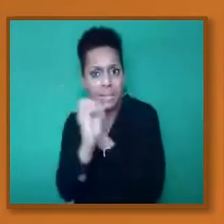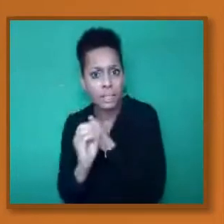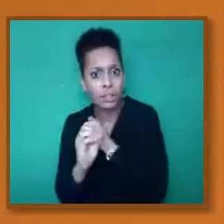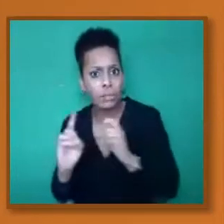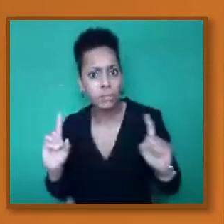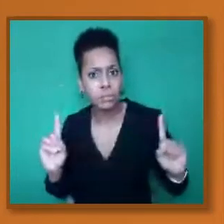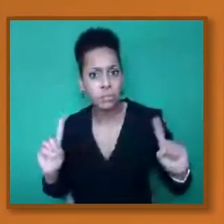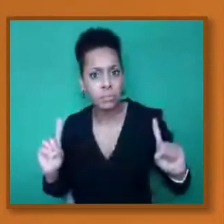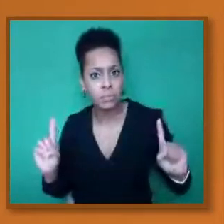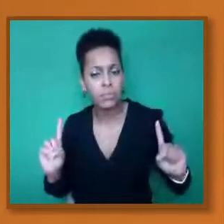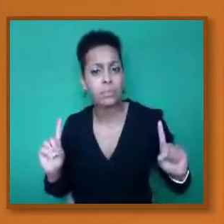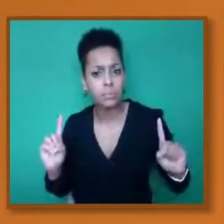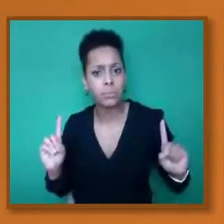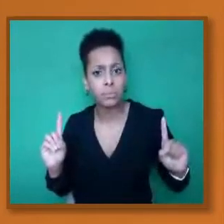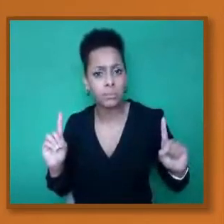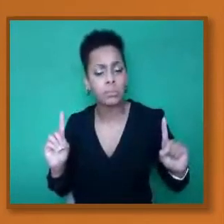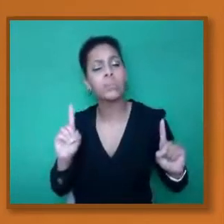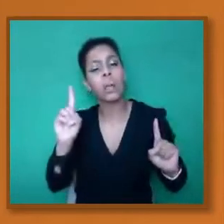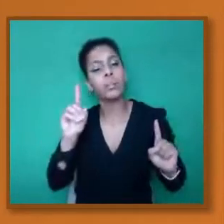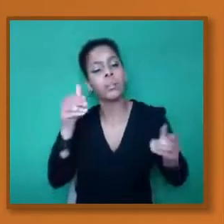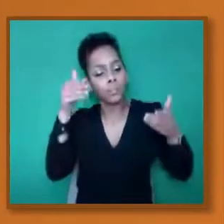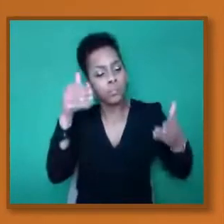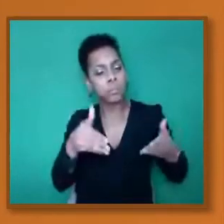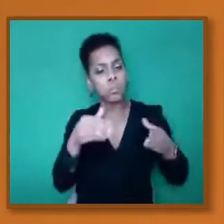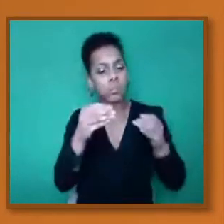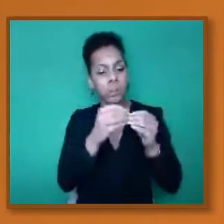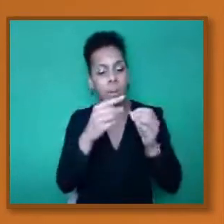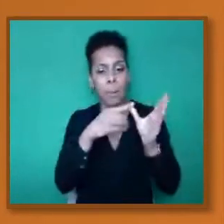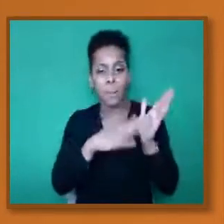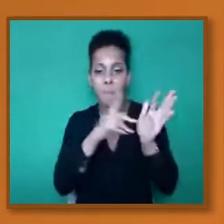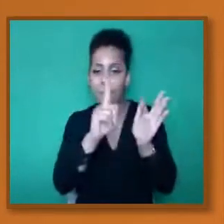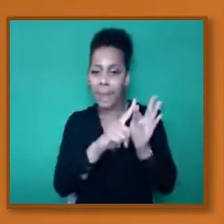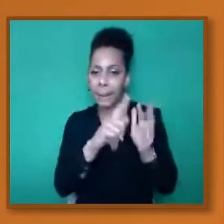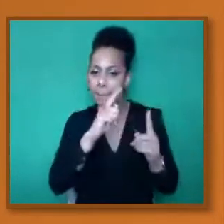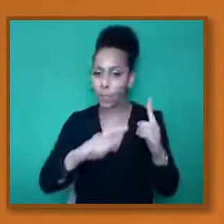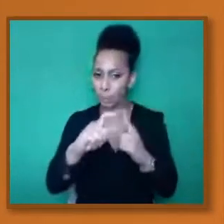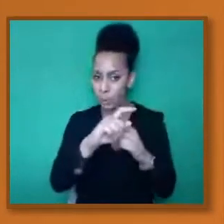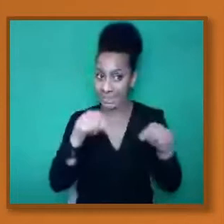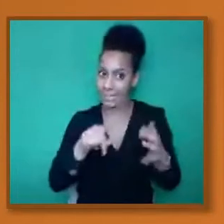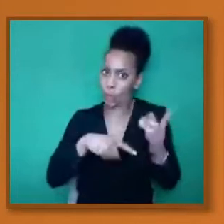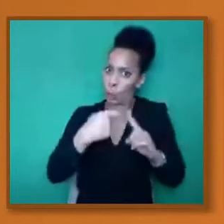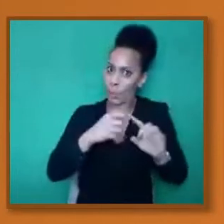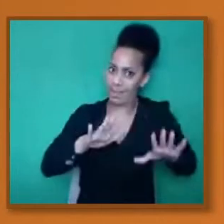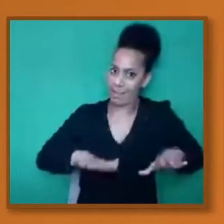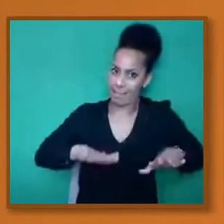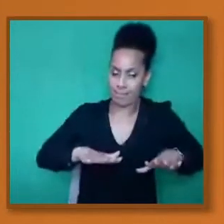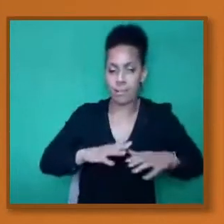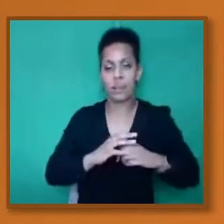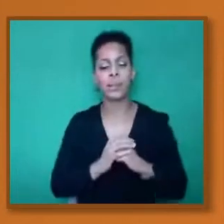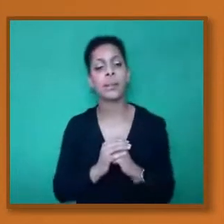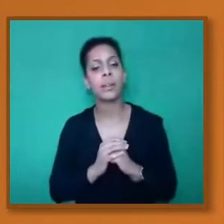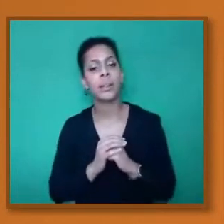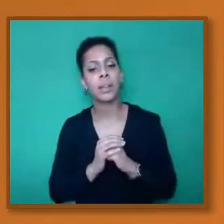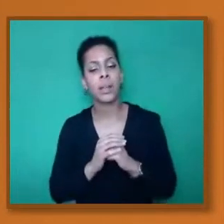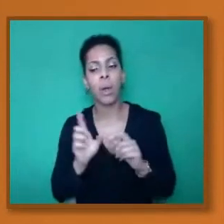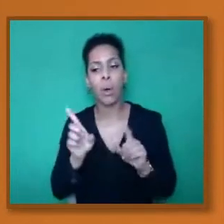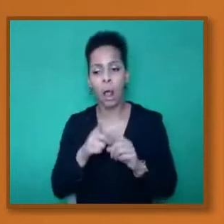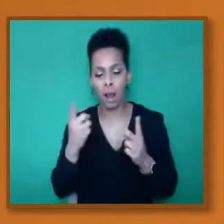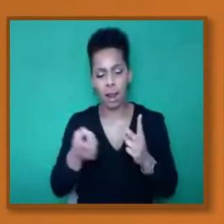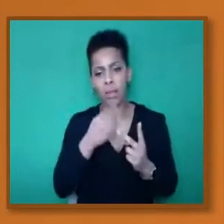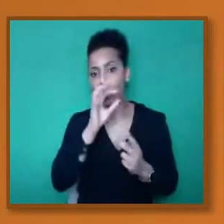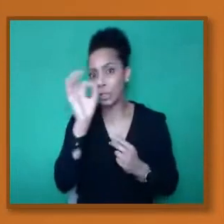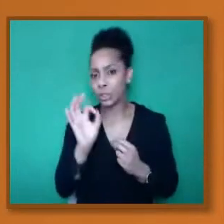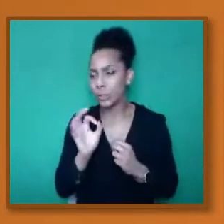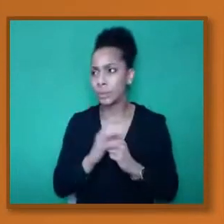days in the BAME community in the UK? Is there any research on the vaccine for the